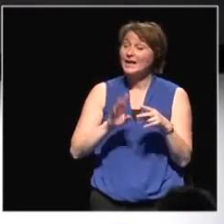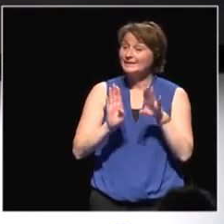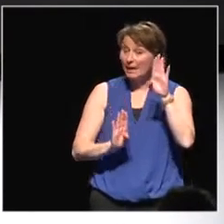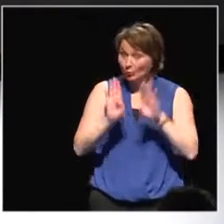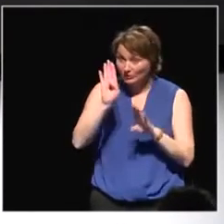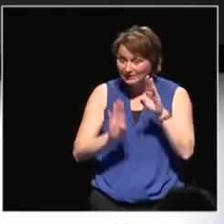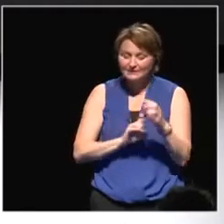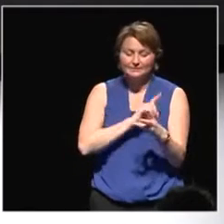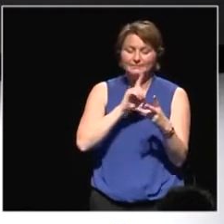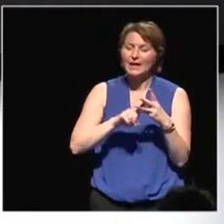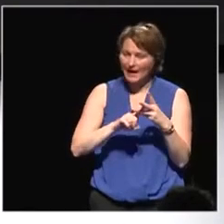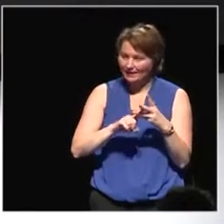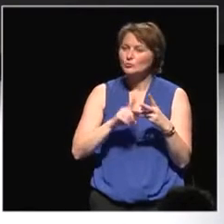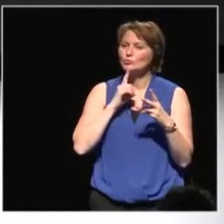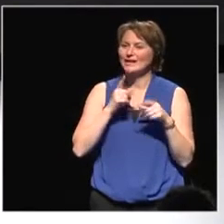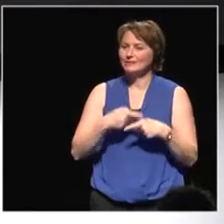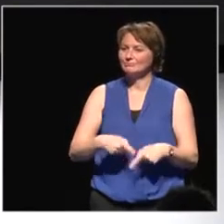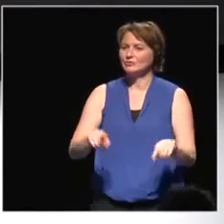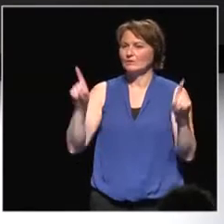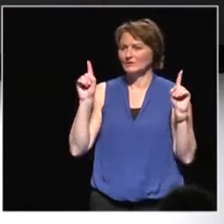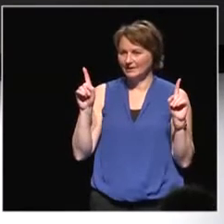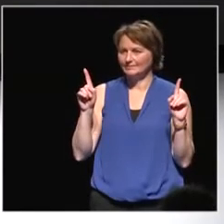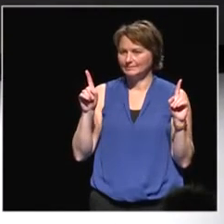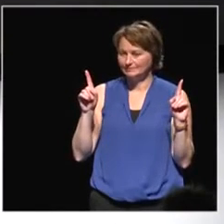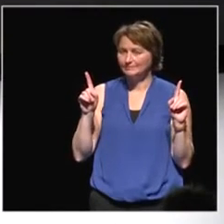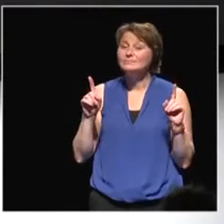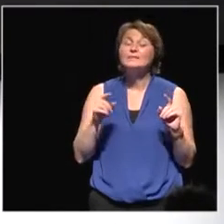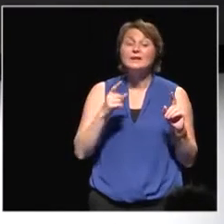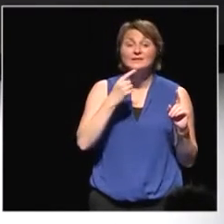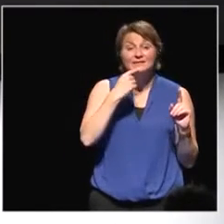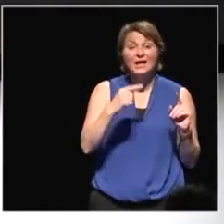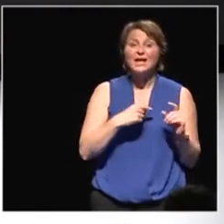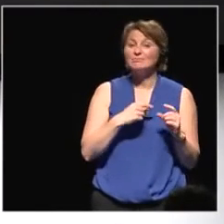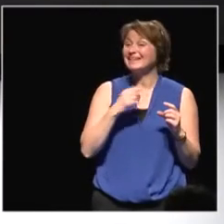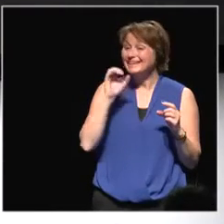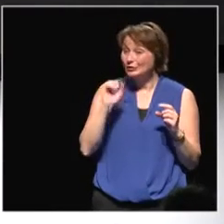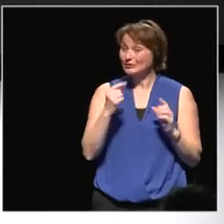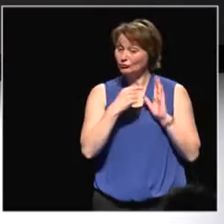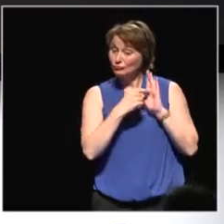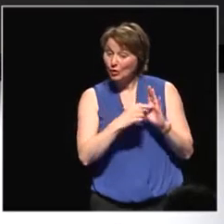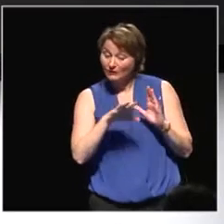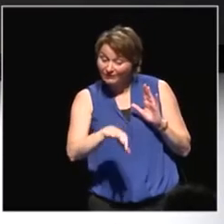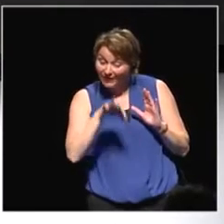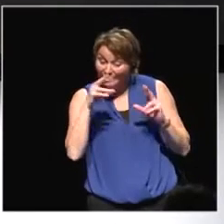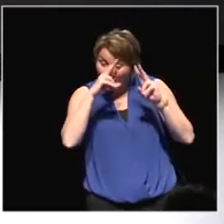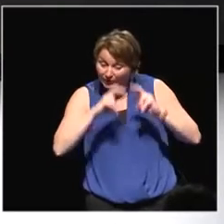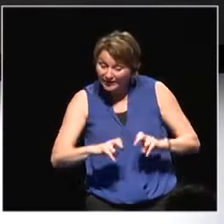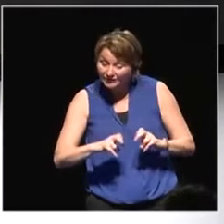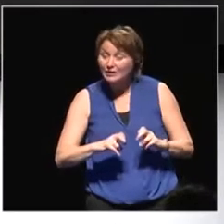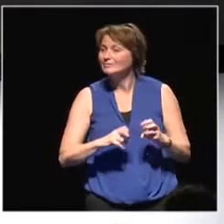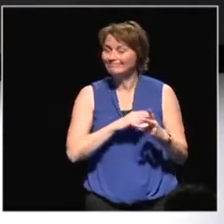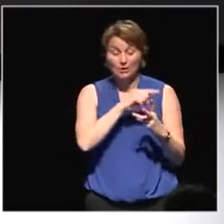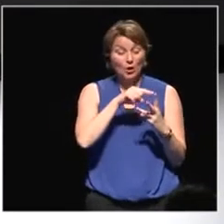democracy, and sovereignty. And what he showed that you can only get two out of the three. You can't get all three.